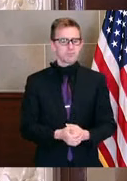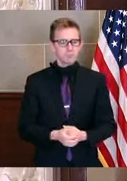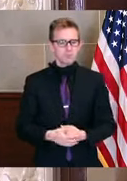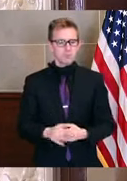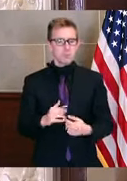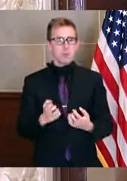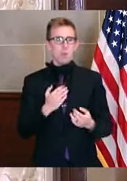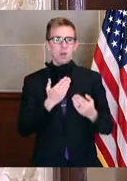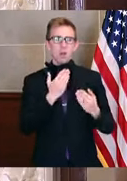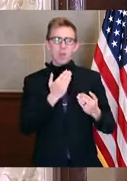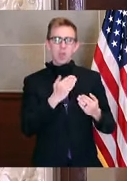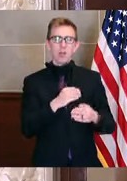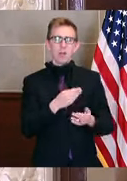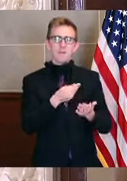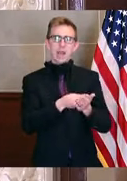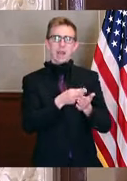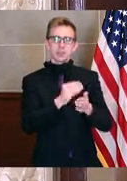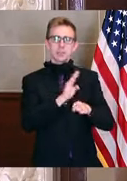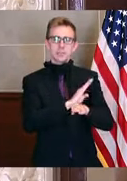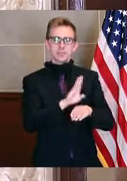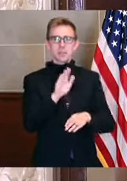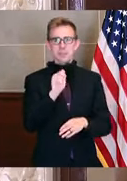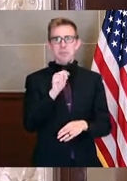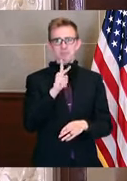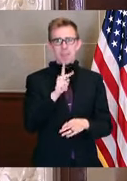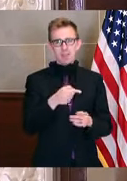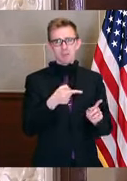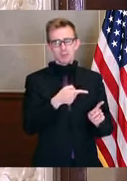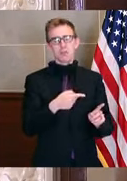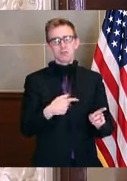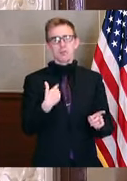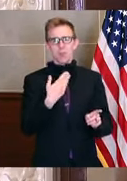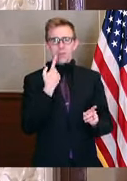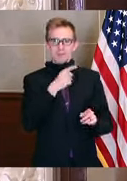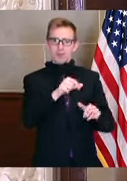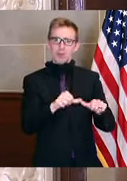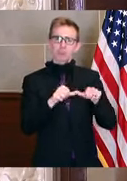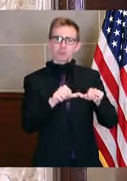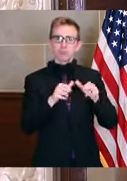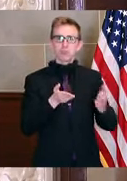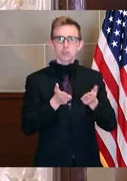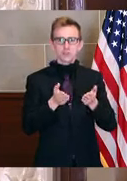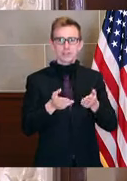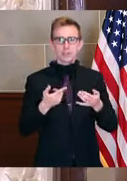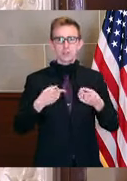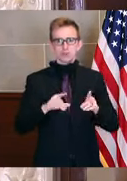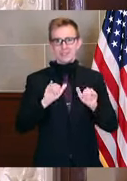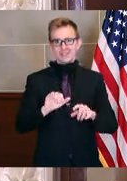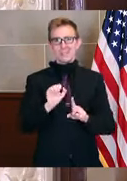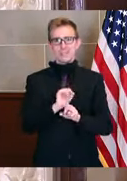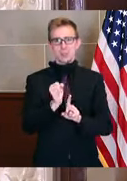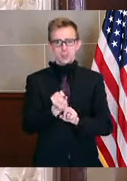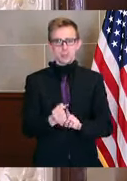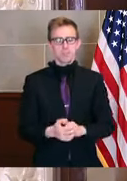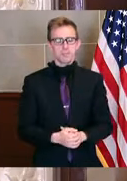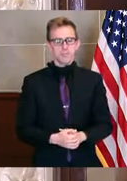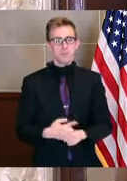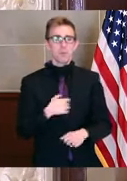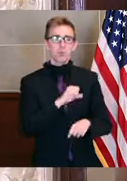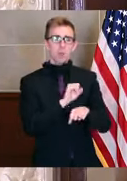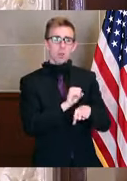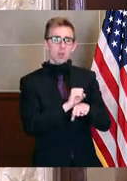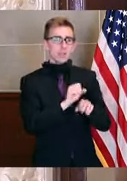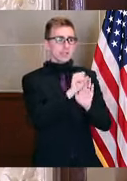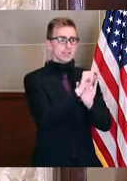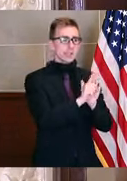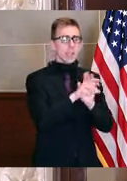to thank our financial institutions for their continuity of service throughout this time. The department works closely with both our state and